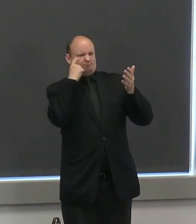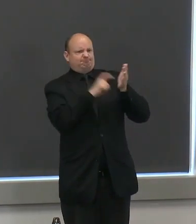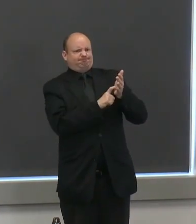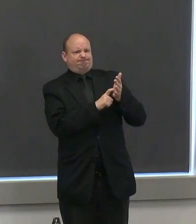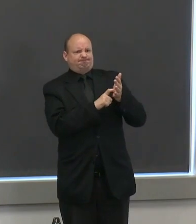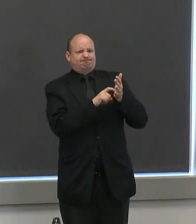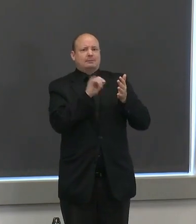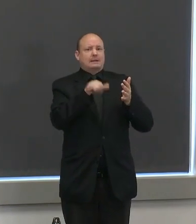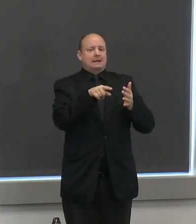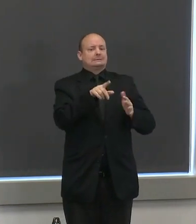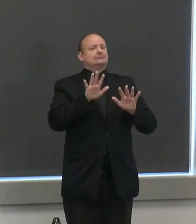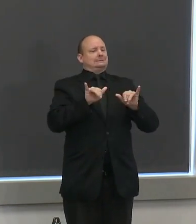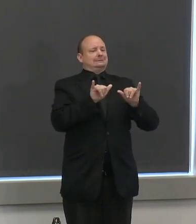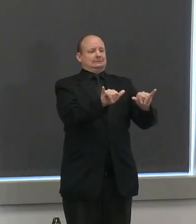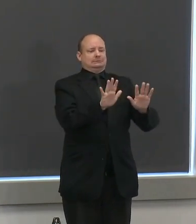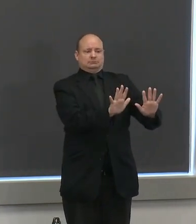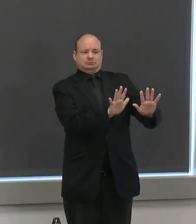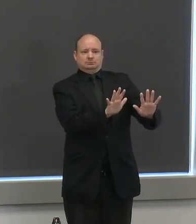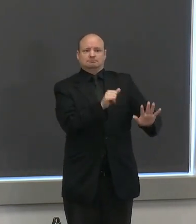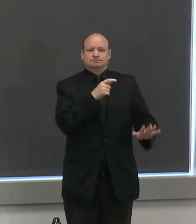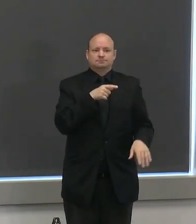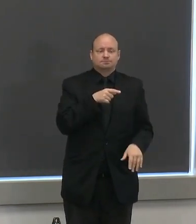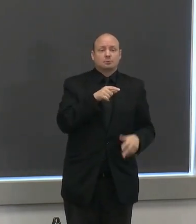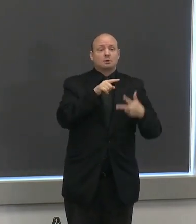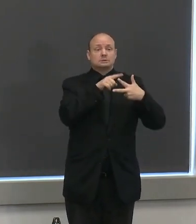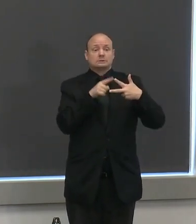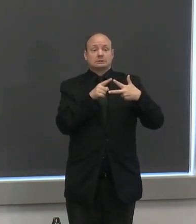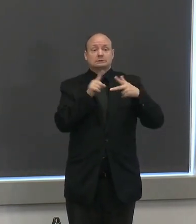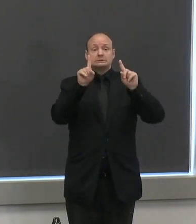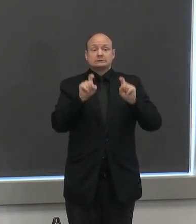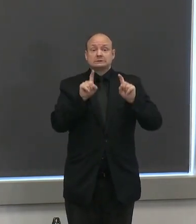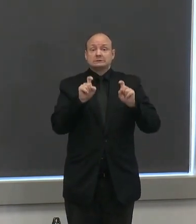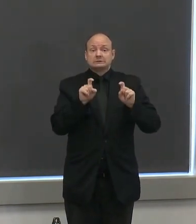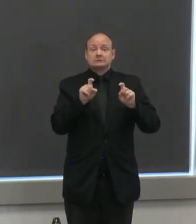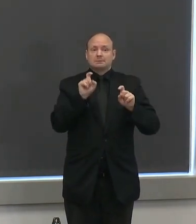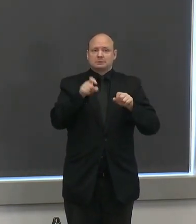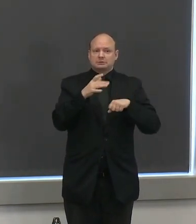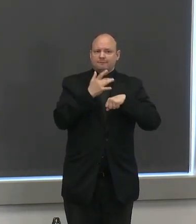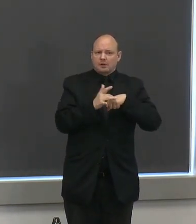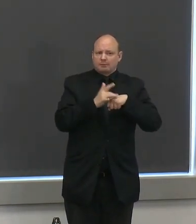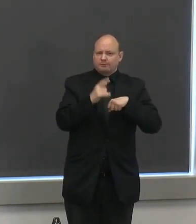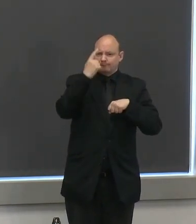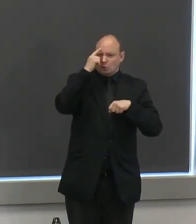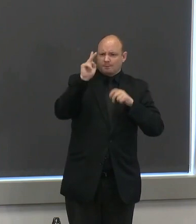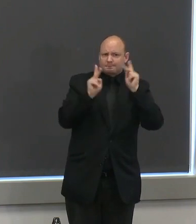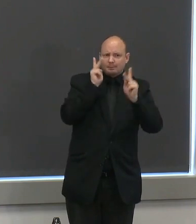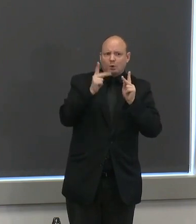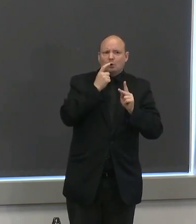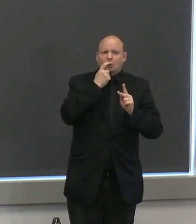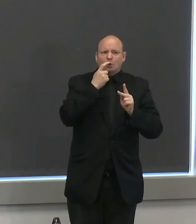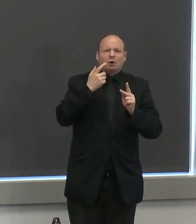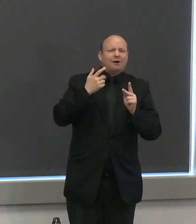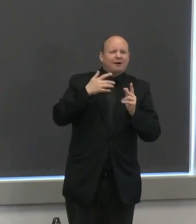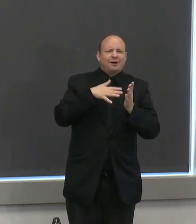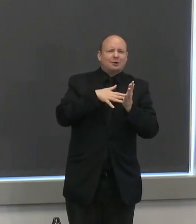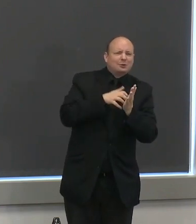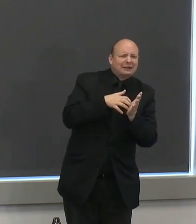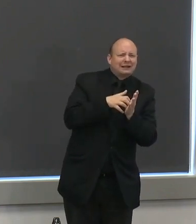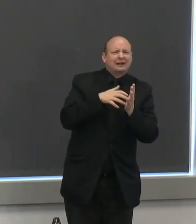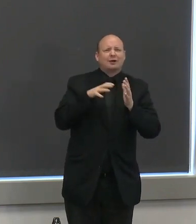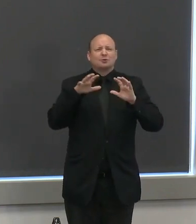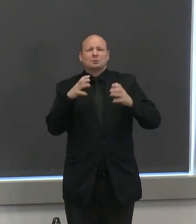second testing must be available for individuals in vulnerable group living situations